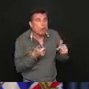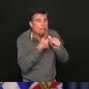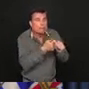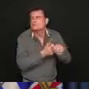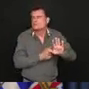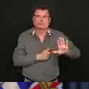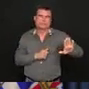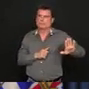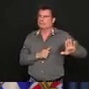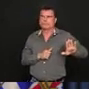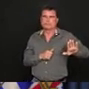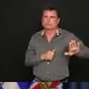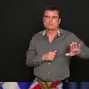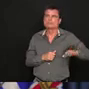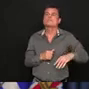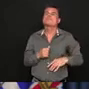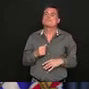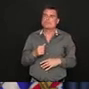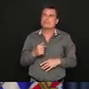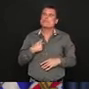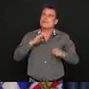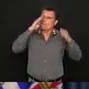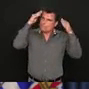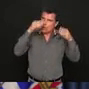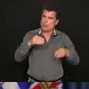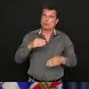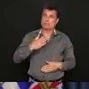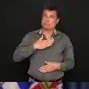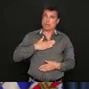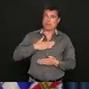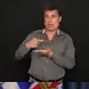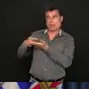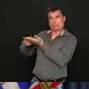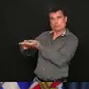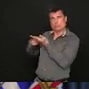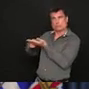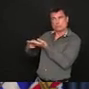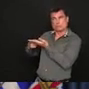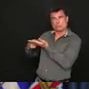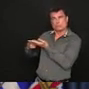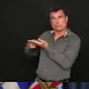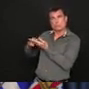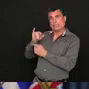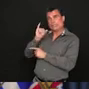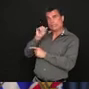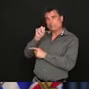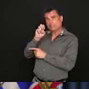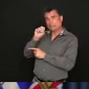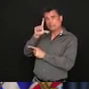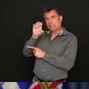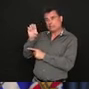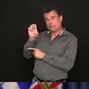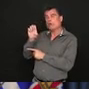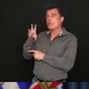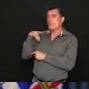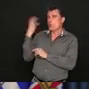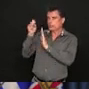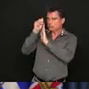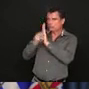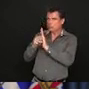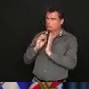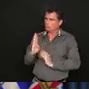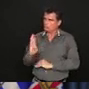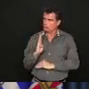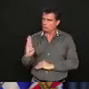Guidance rather not direction. Next we have Jennifer Saltman, Vancouver Sun. Jennifer, your line is now